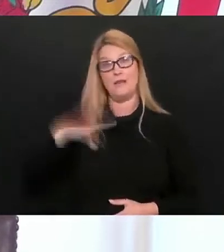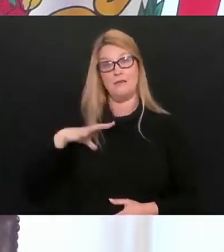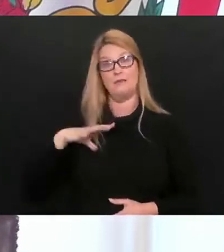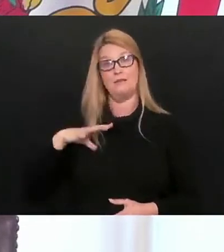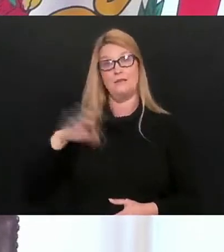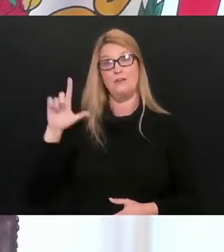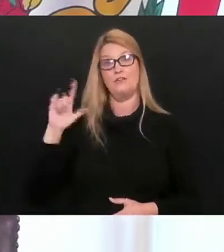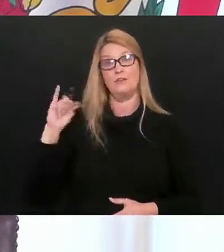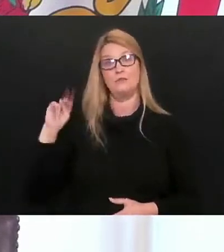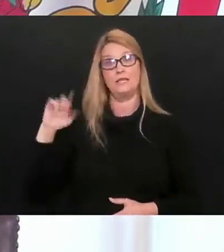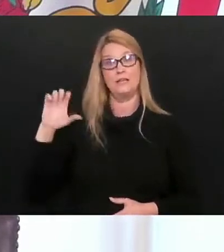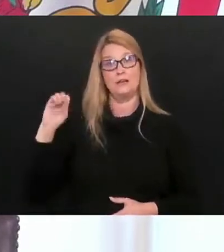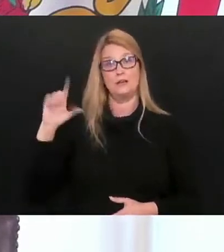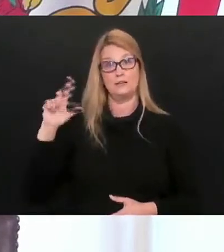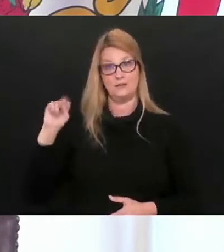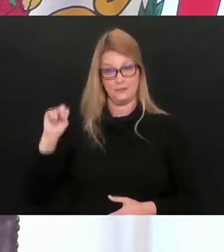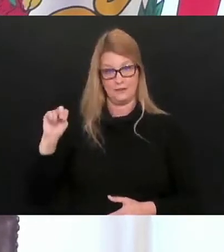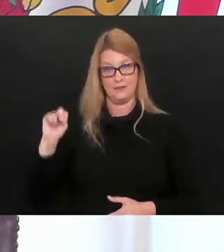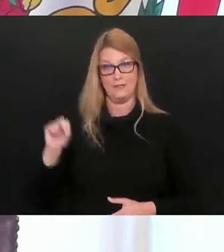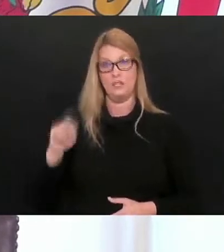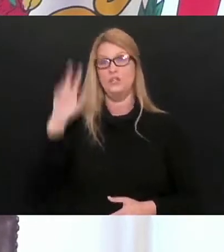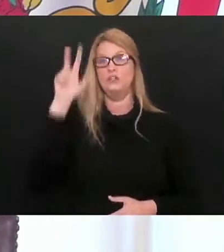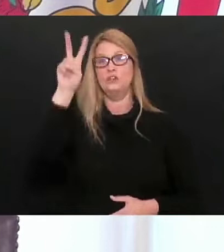Lincoln County. Our 2